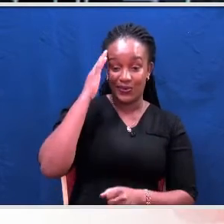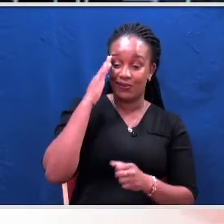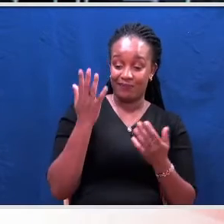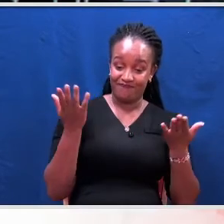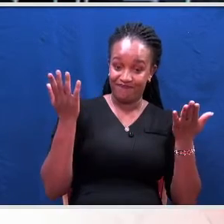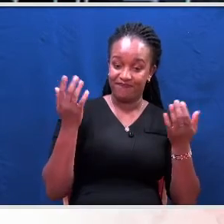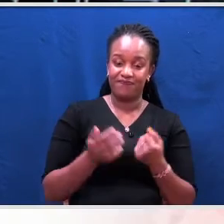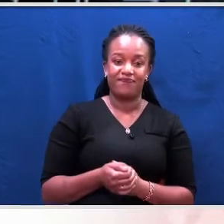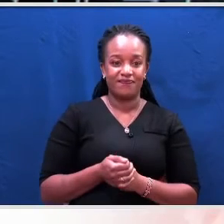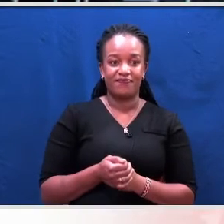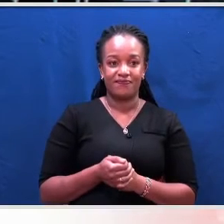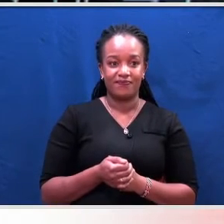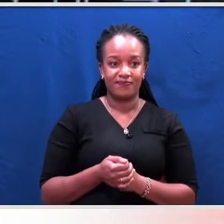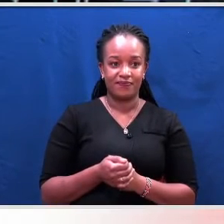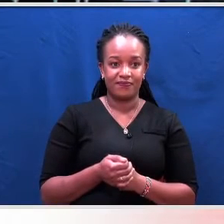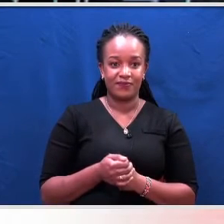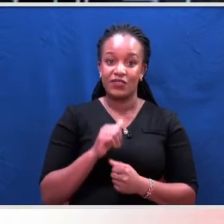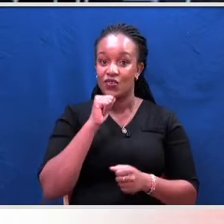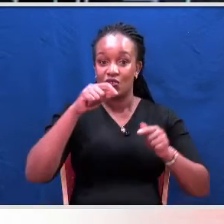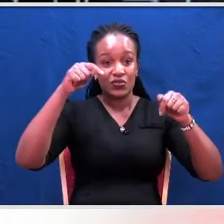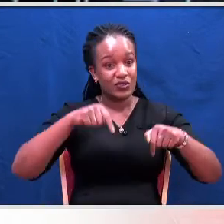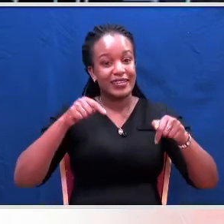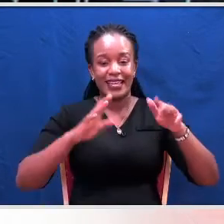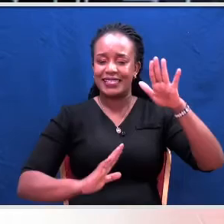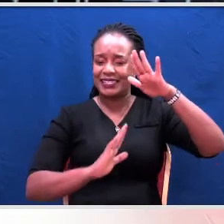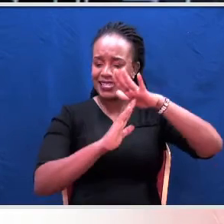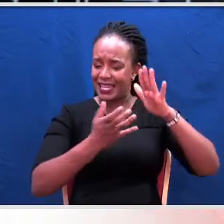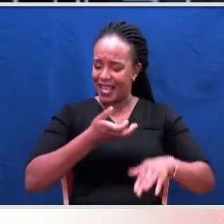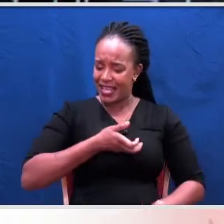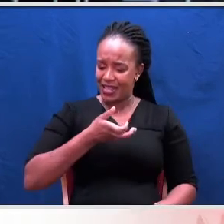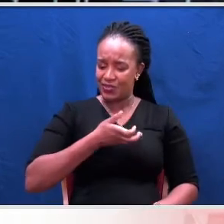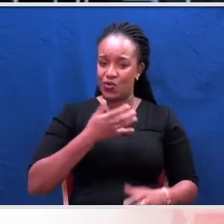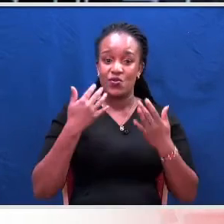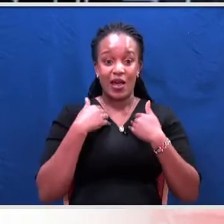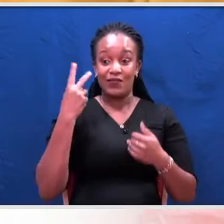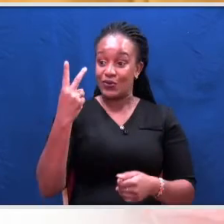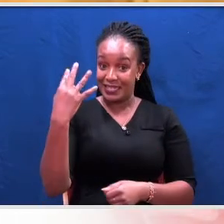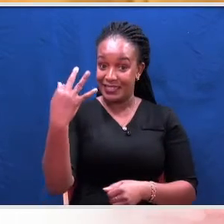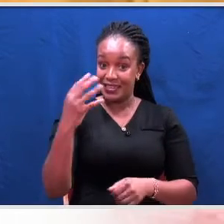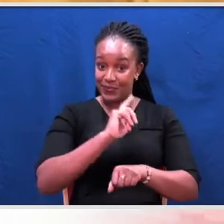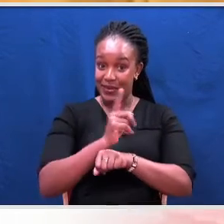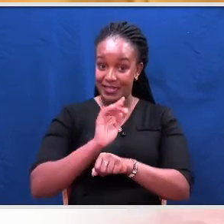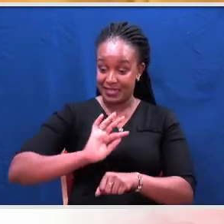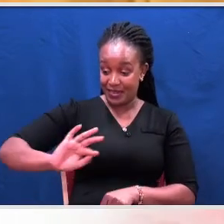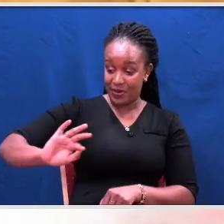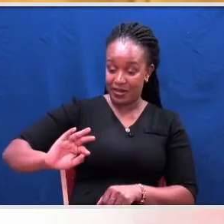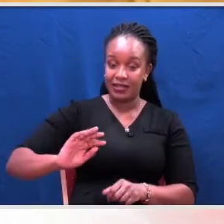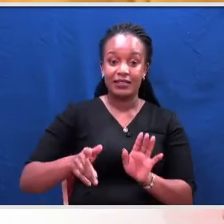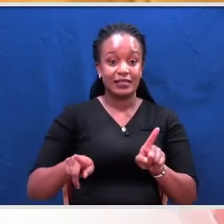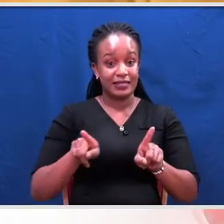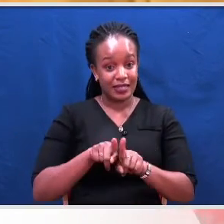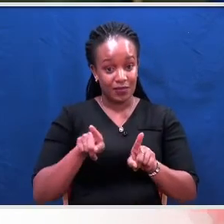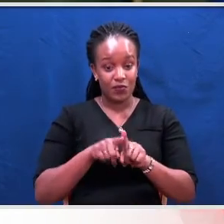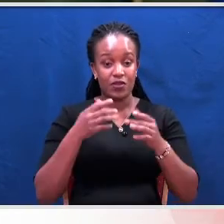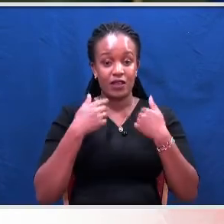Not today, Dr. Haminwa, senior counsel. You are precisely 23 minutes now remaining. Ahead of the August 20th